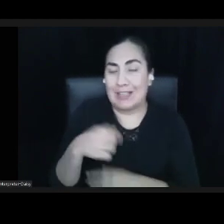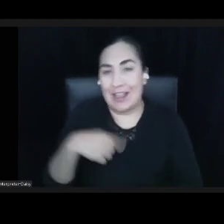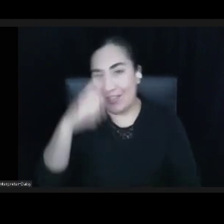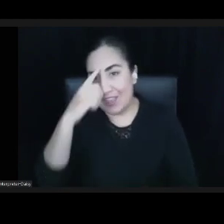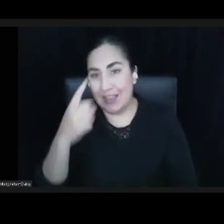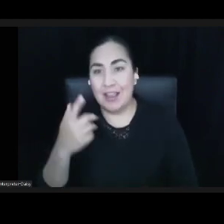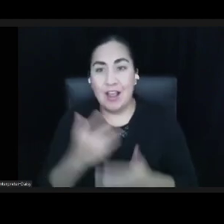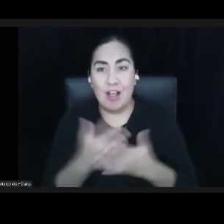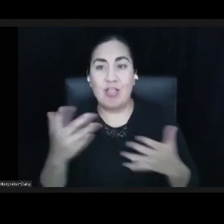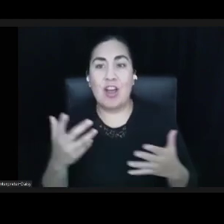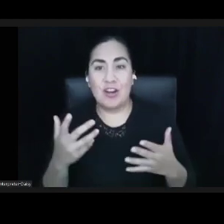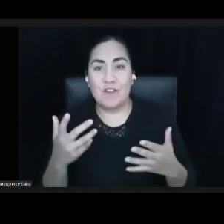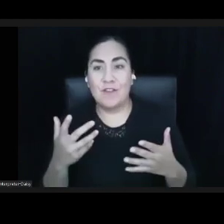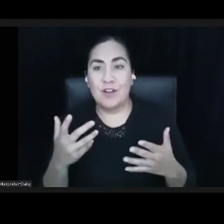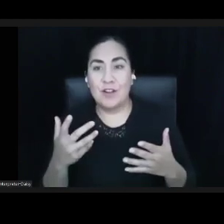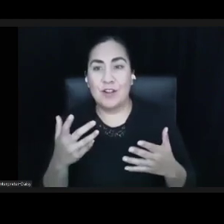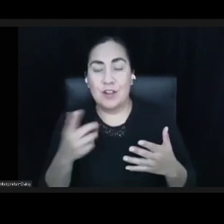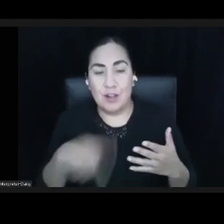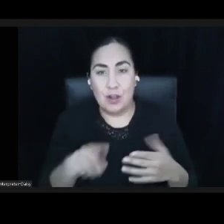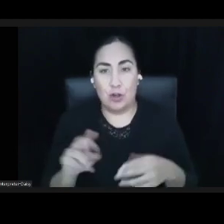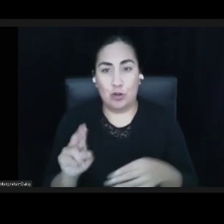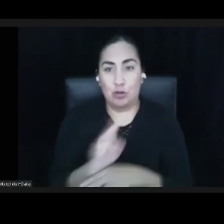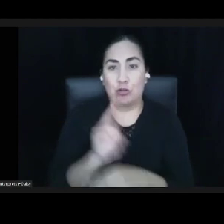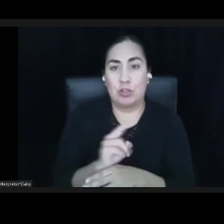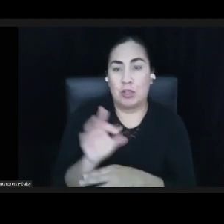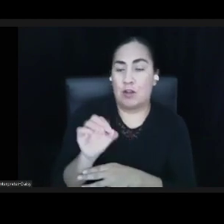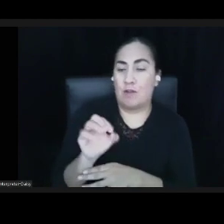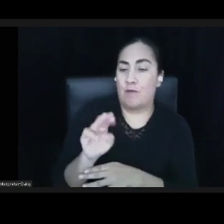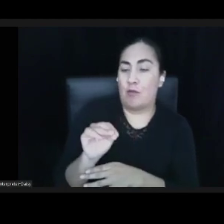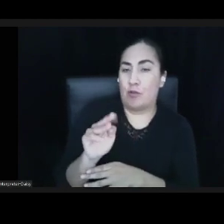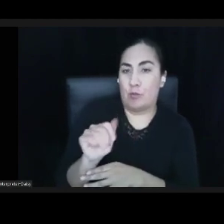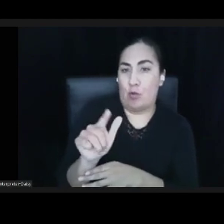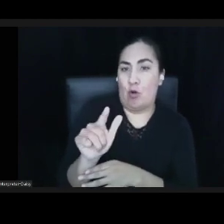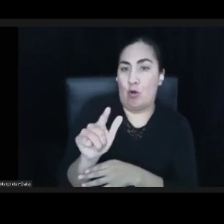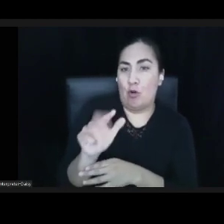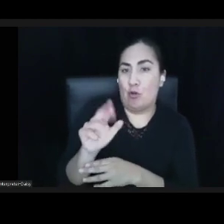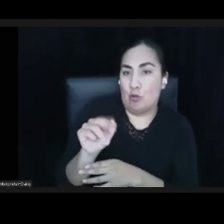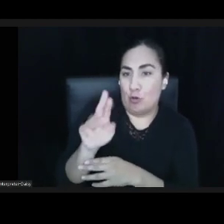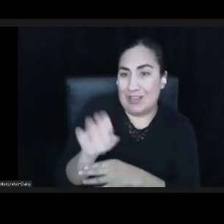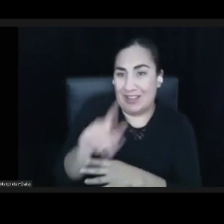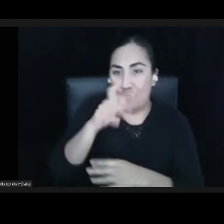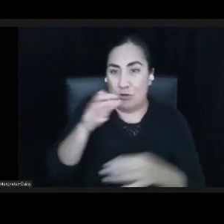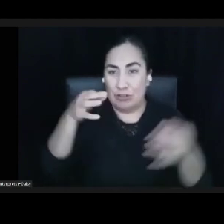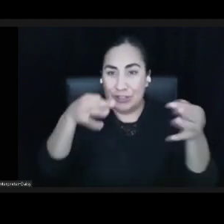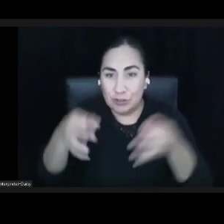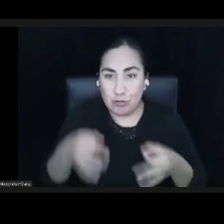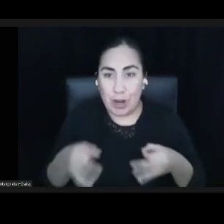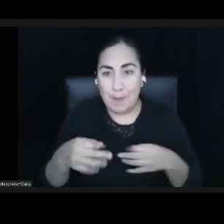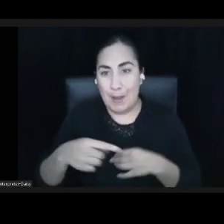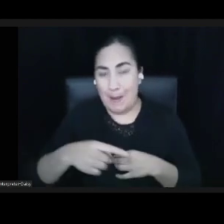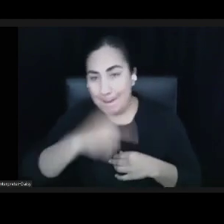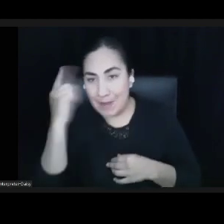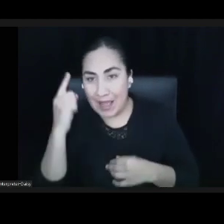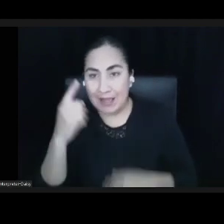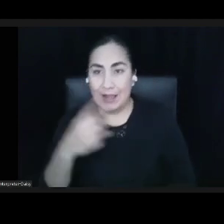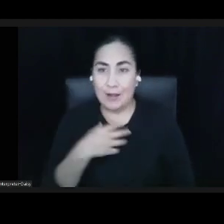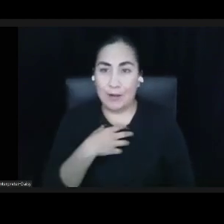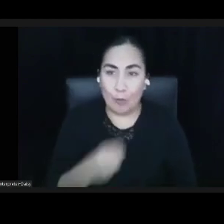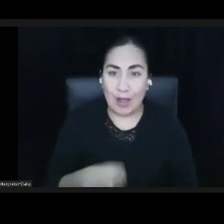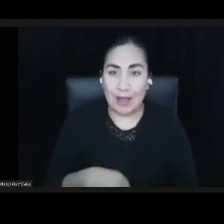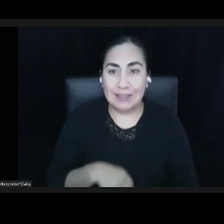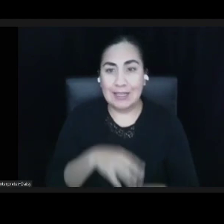are using a formal race frame in that they describe black and white, the Latinx, indigenous,